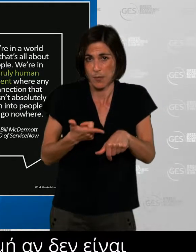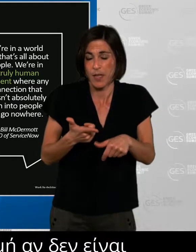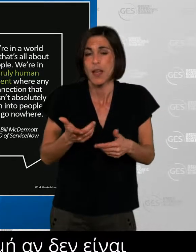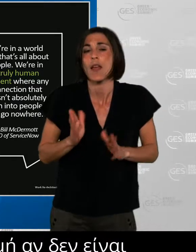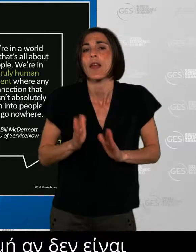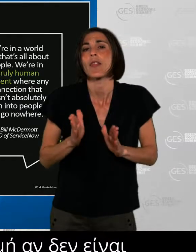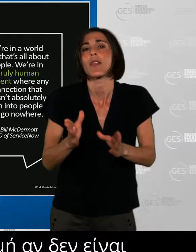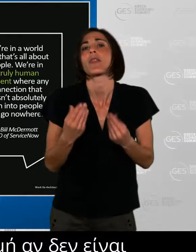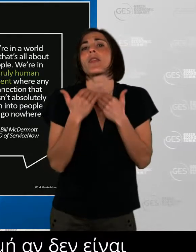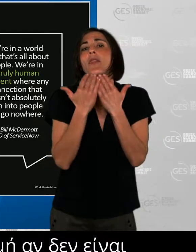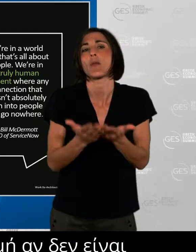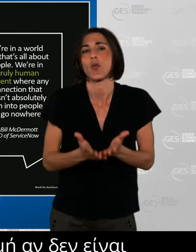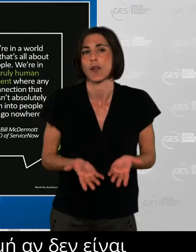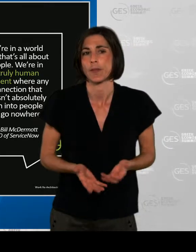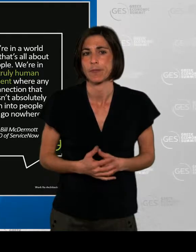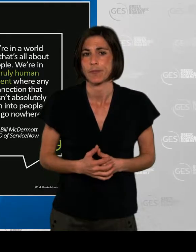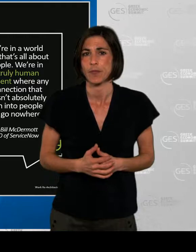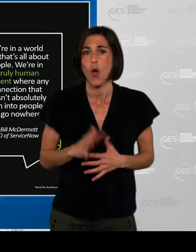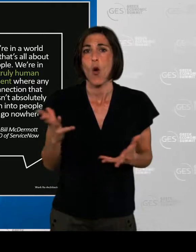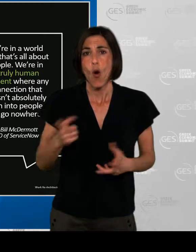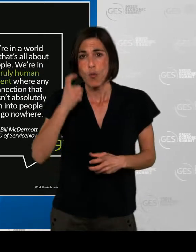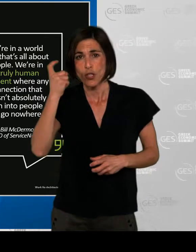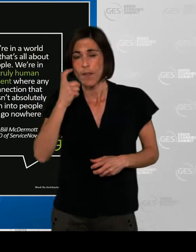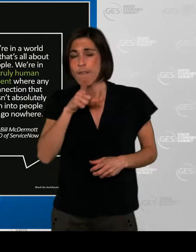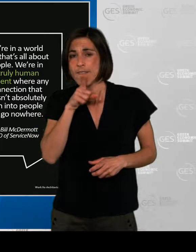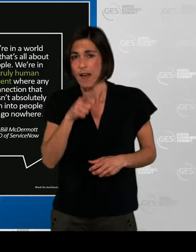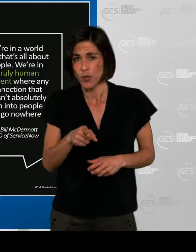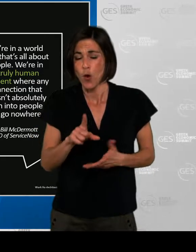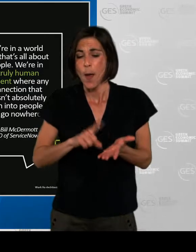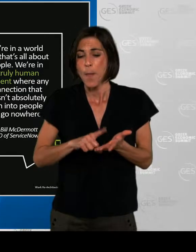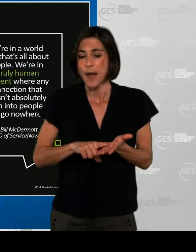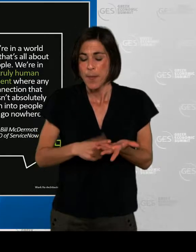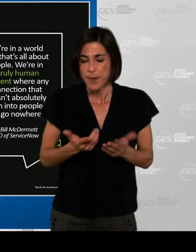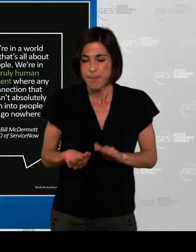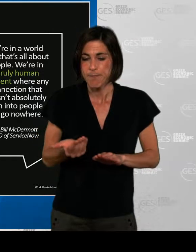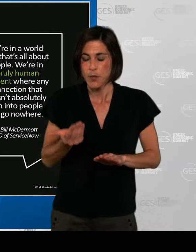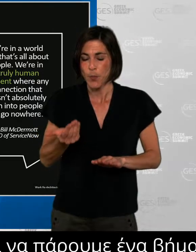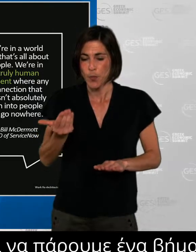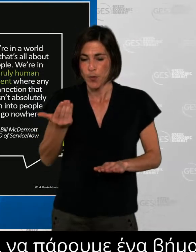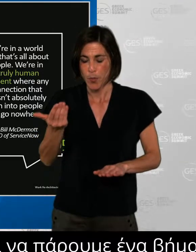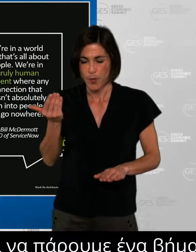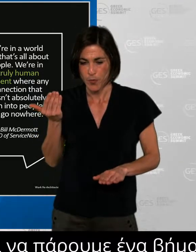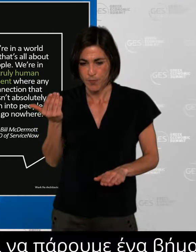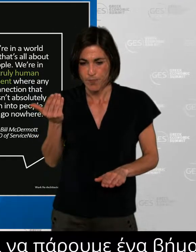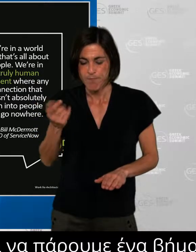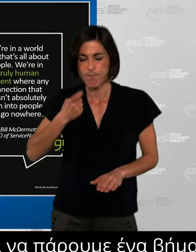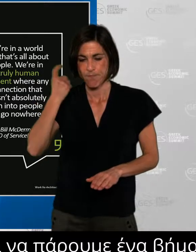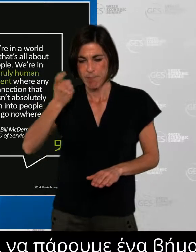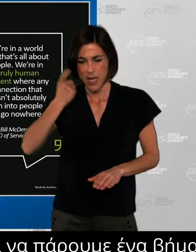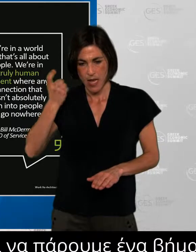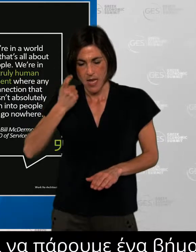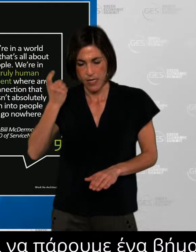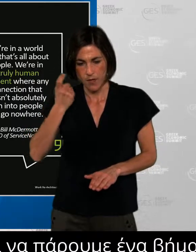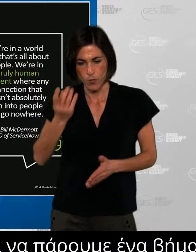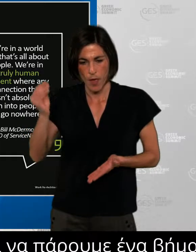we need to step back and think a little bit more about, well, where have we come from? What has been that